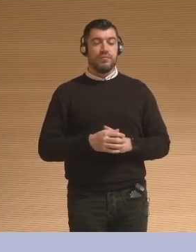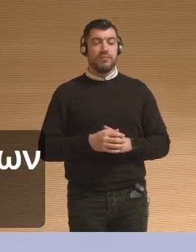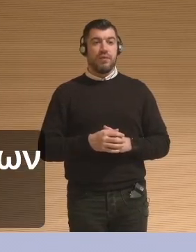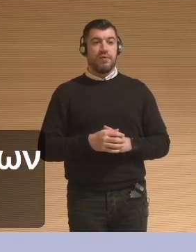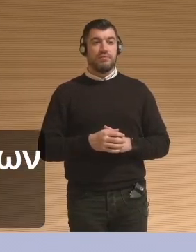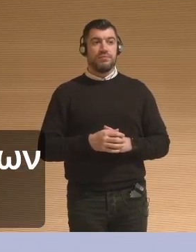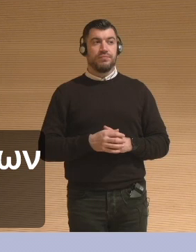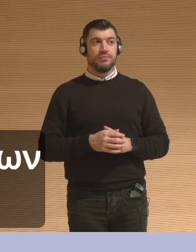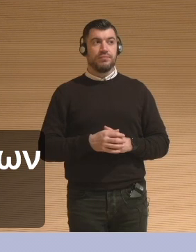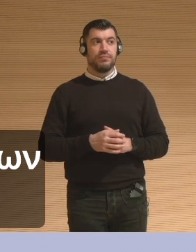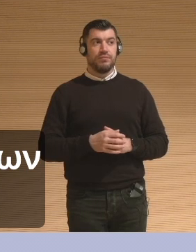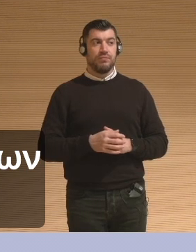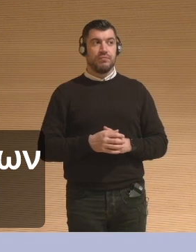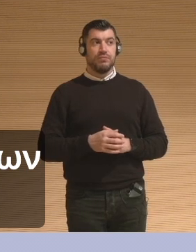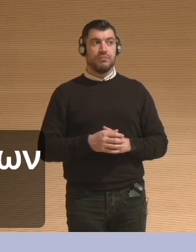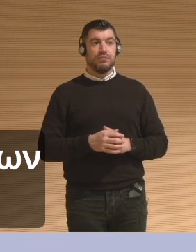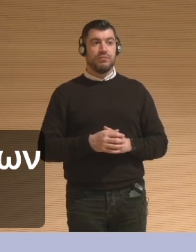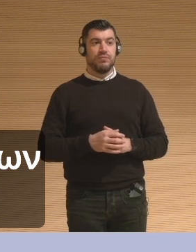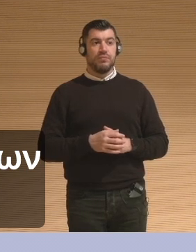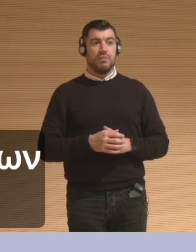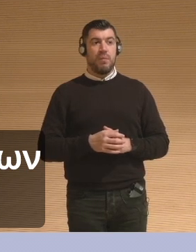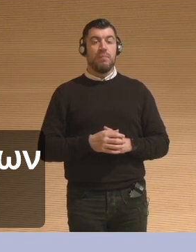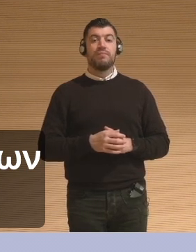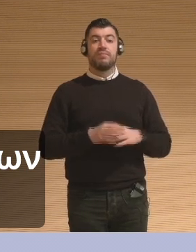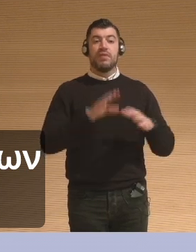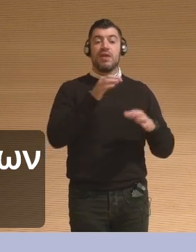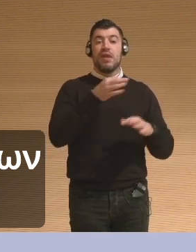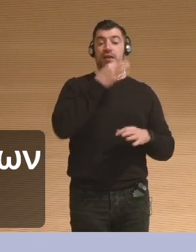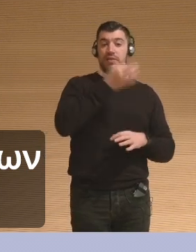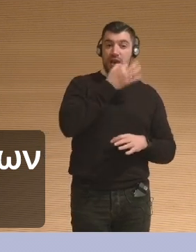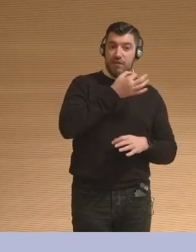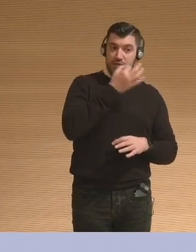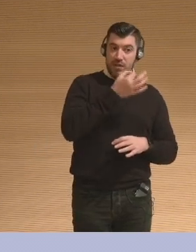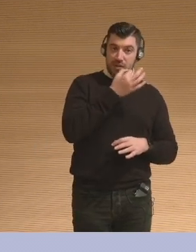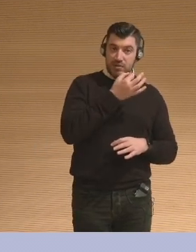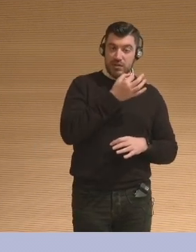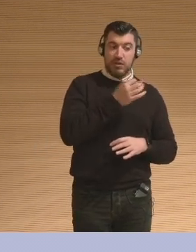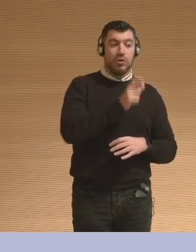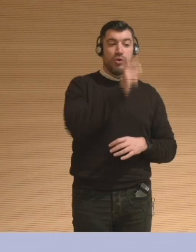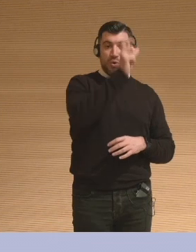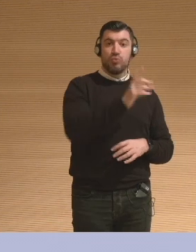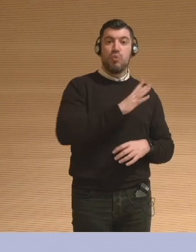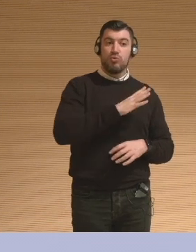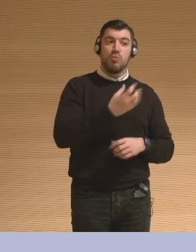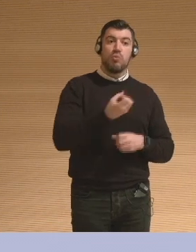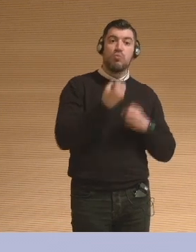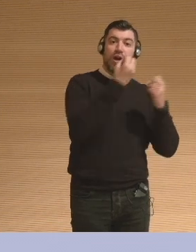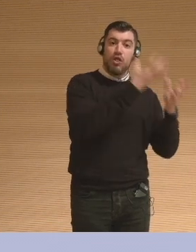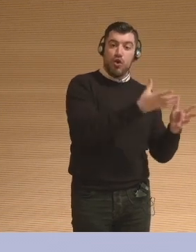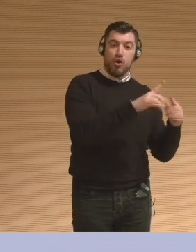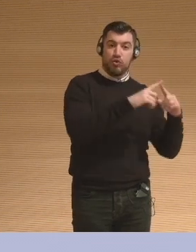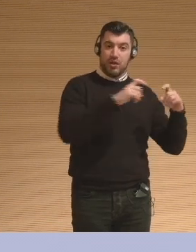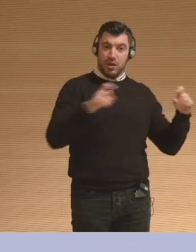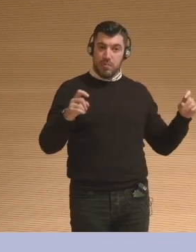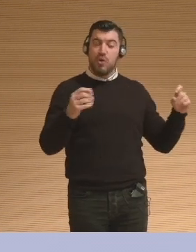There's so much that can be animating the objects with the stories of the people that have to tell for them. Yes. Well, thank you very much, Brenda. you.